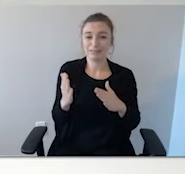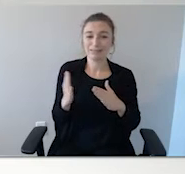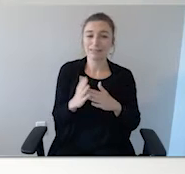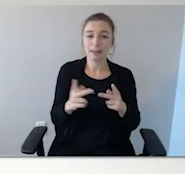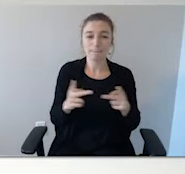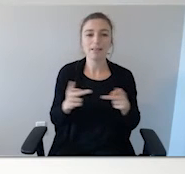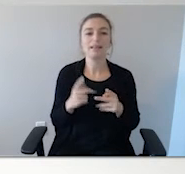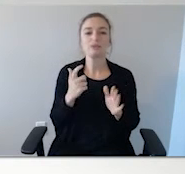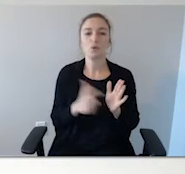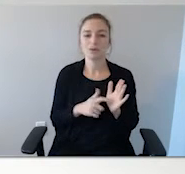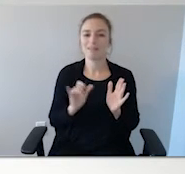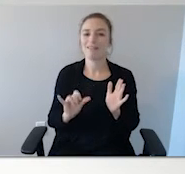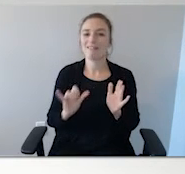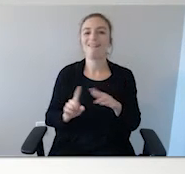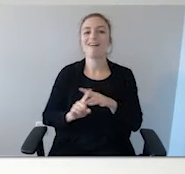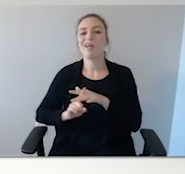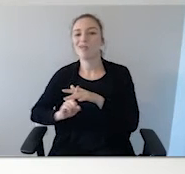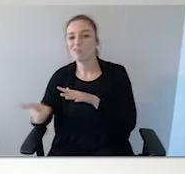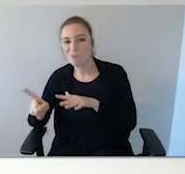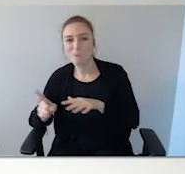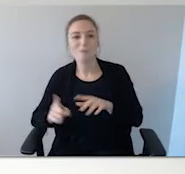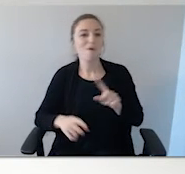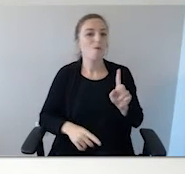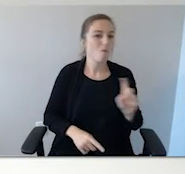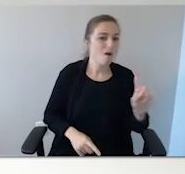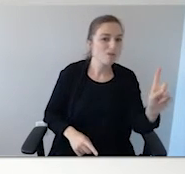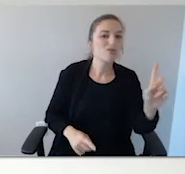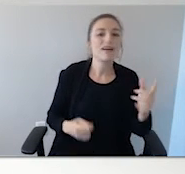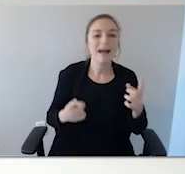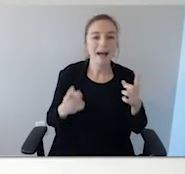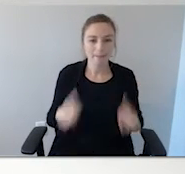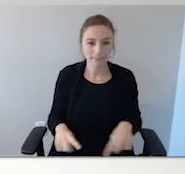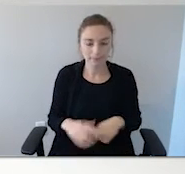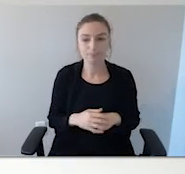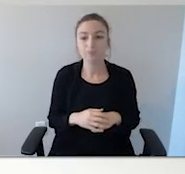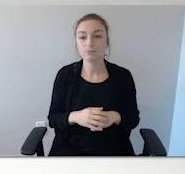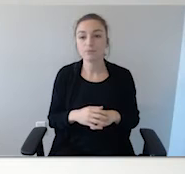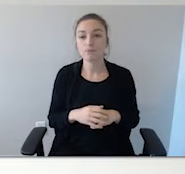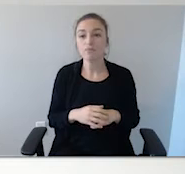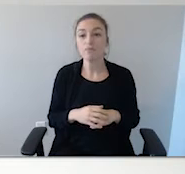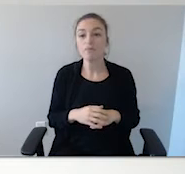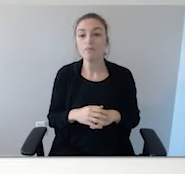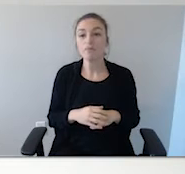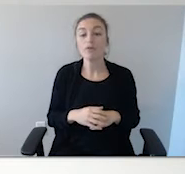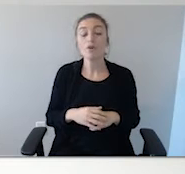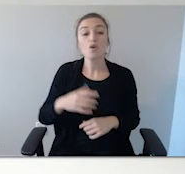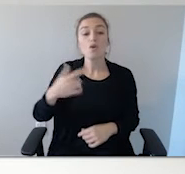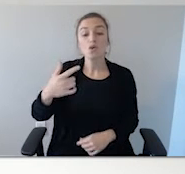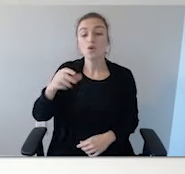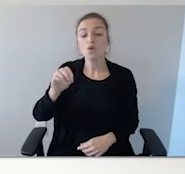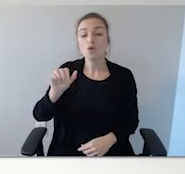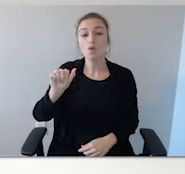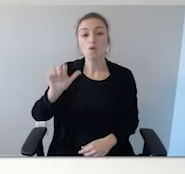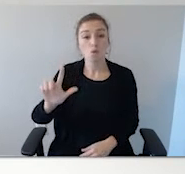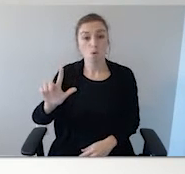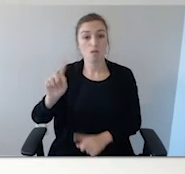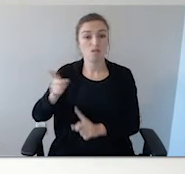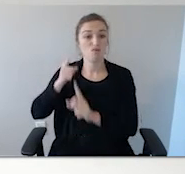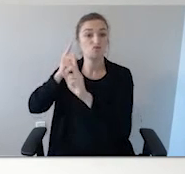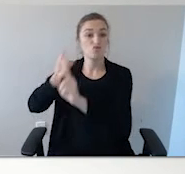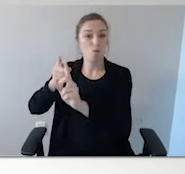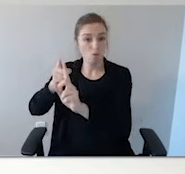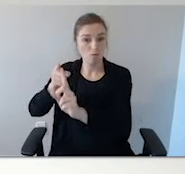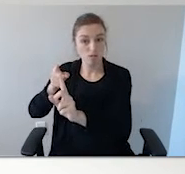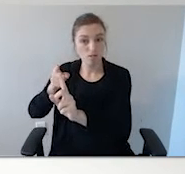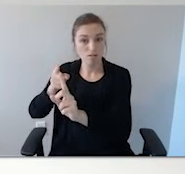that is one of the biggest places that we see issues of elopement happening. Goal-directed wandering. This is